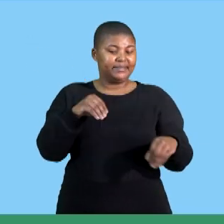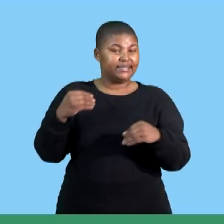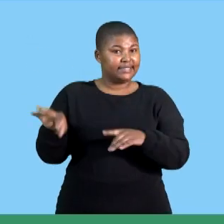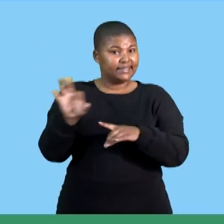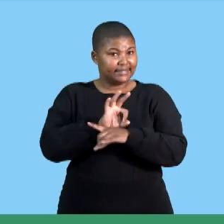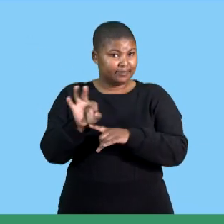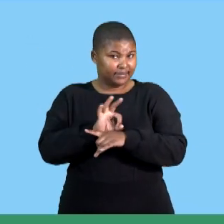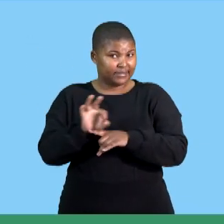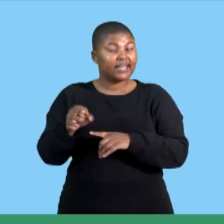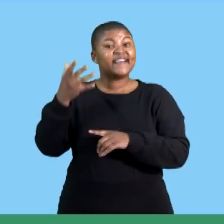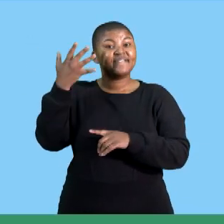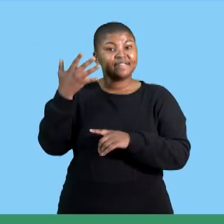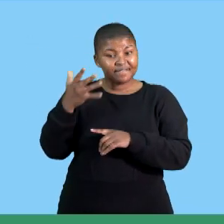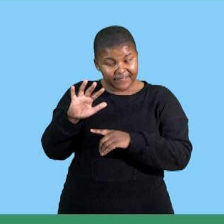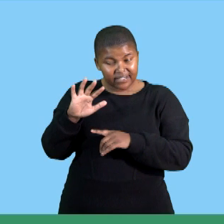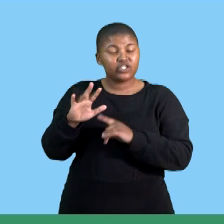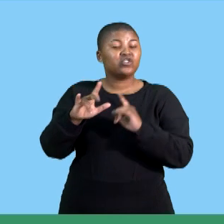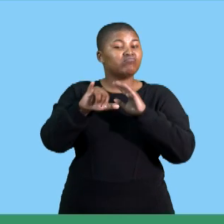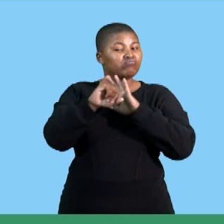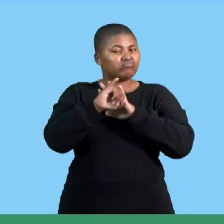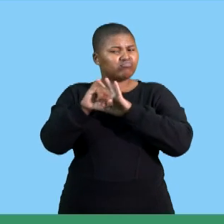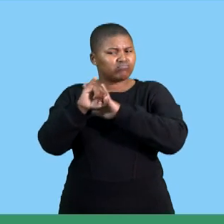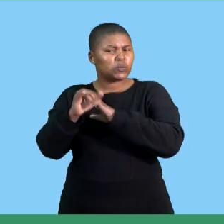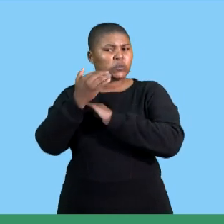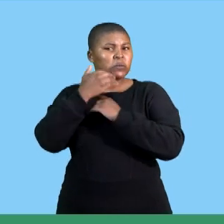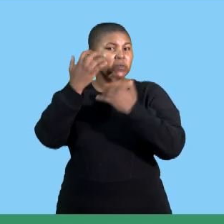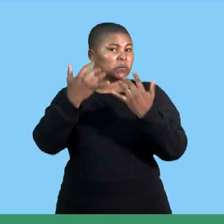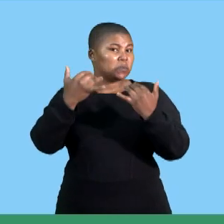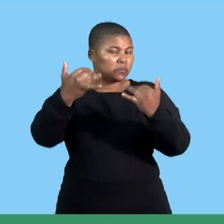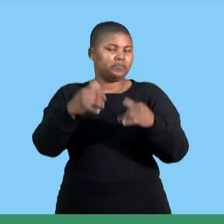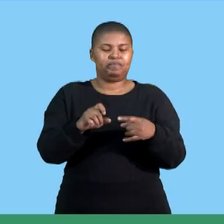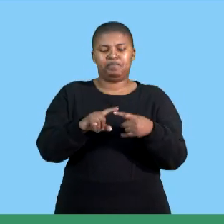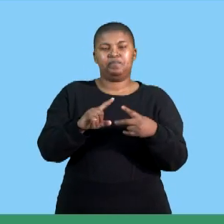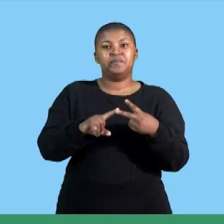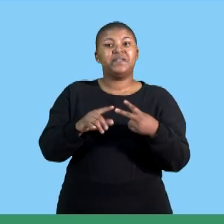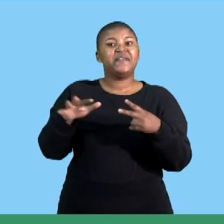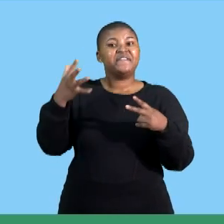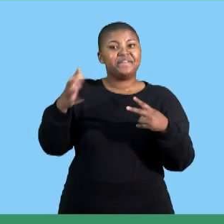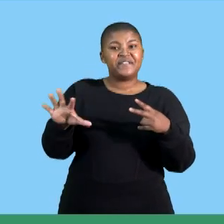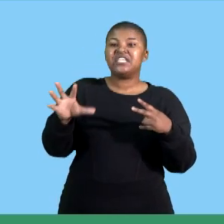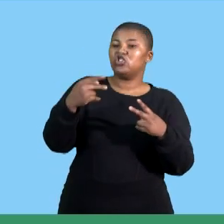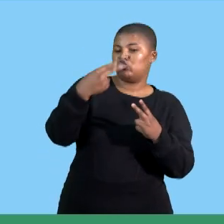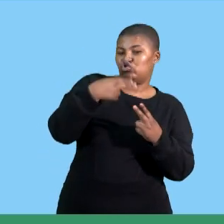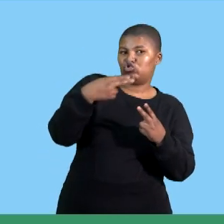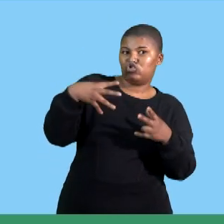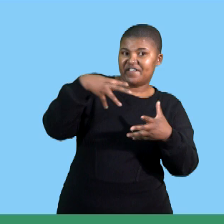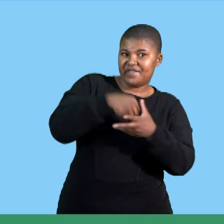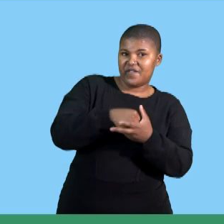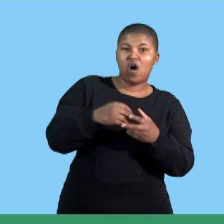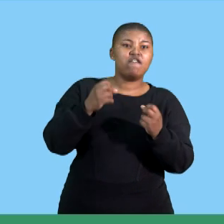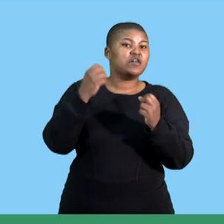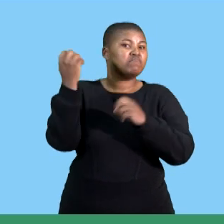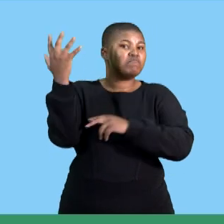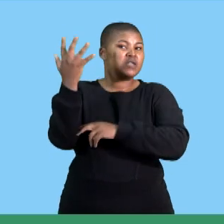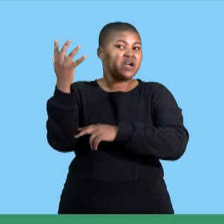her audience and i included drawings in her presentation she has also proofread her verbal presentation to ensure